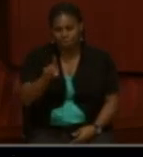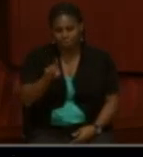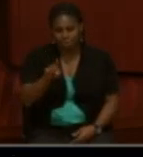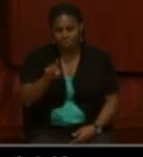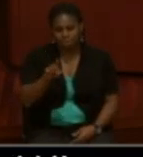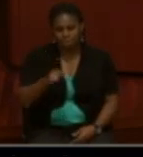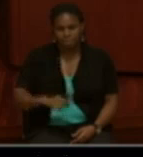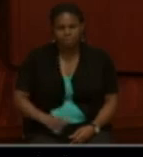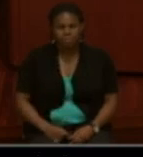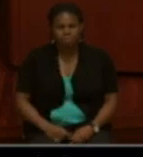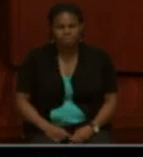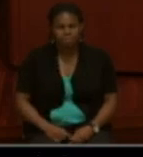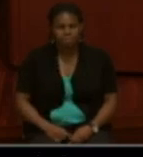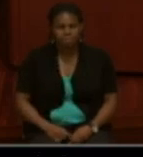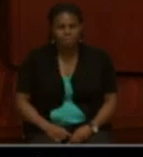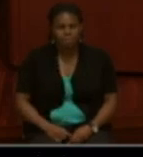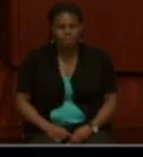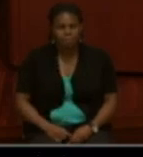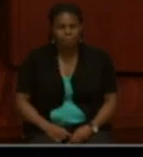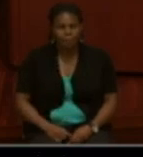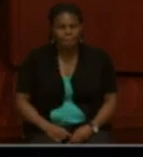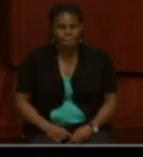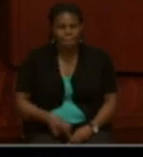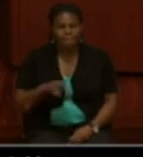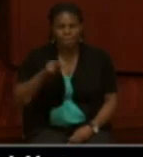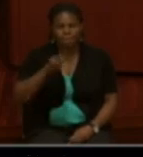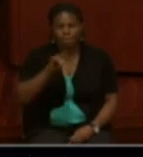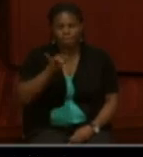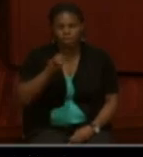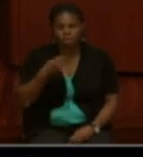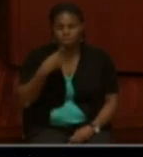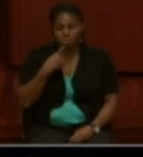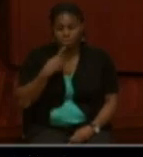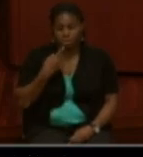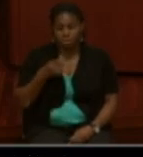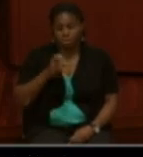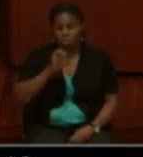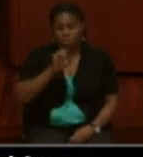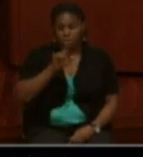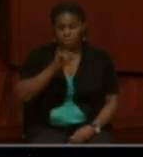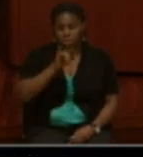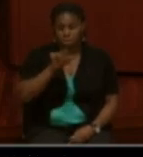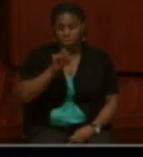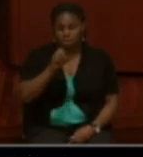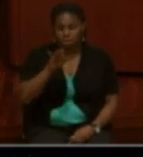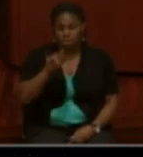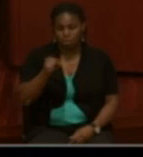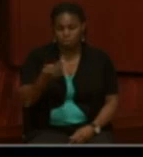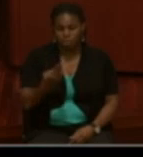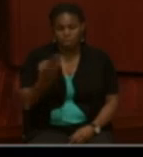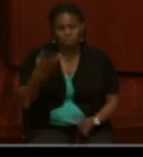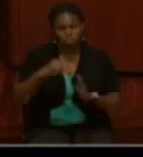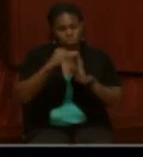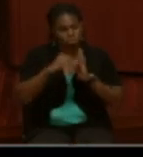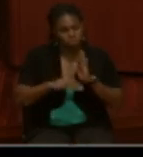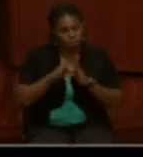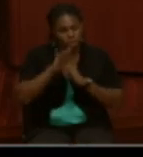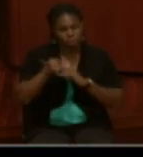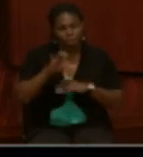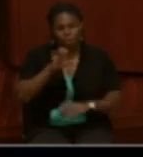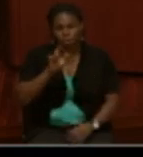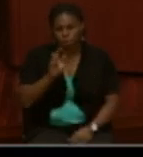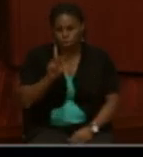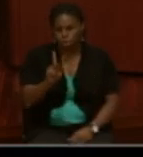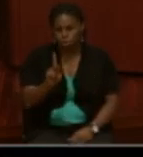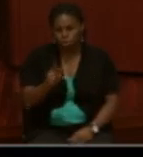Infantry, the note from the claimant says Elizabeth Keckley, so this would have been filled out by the examining clerk in the pension office,